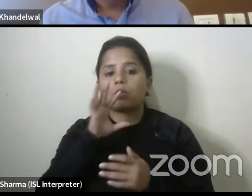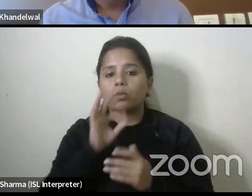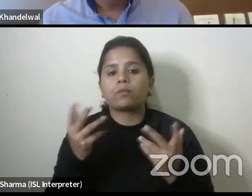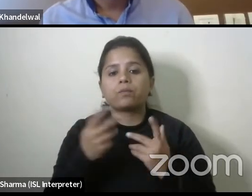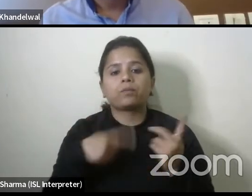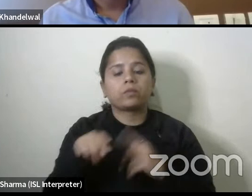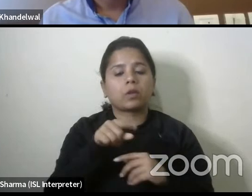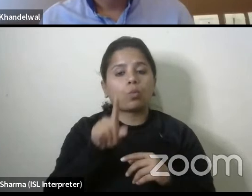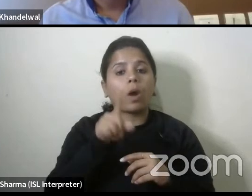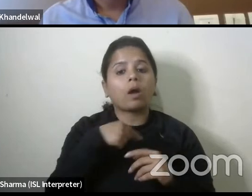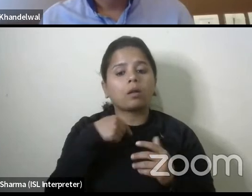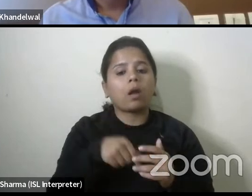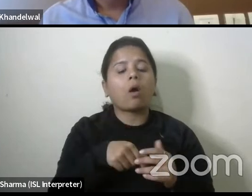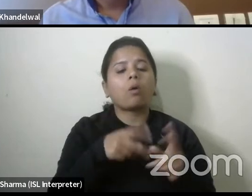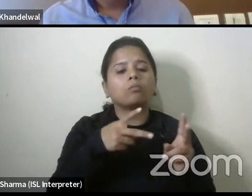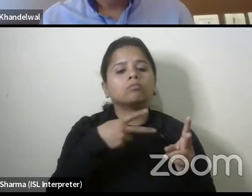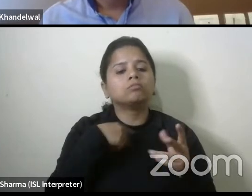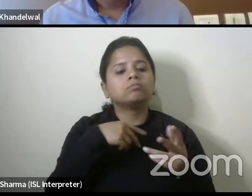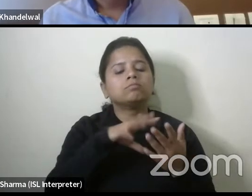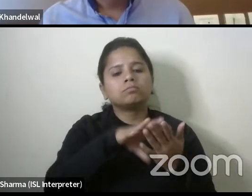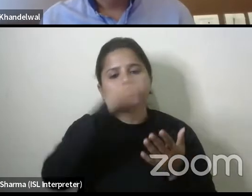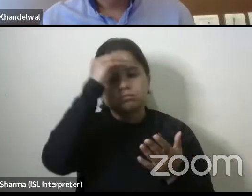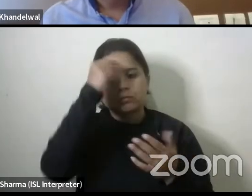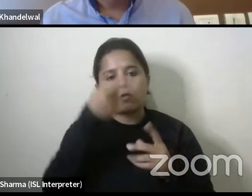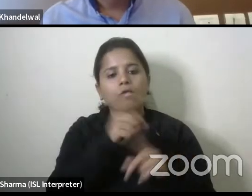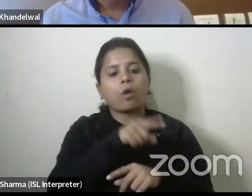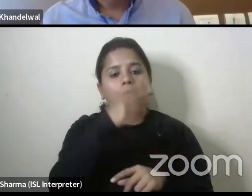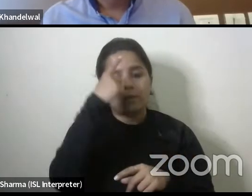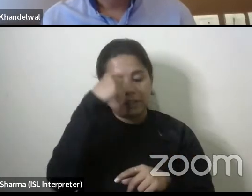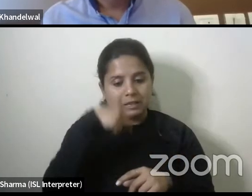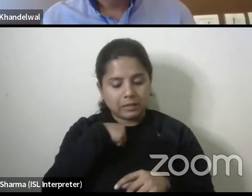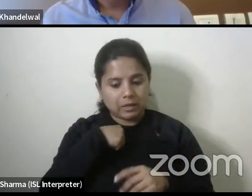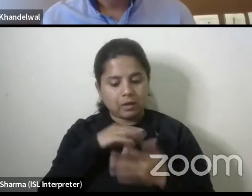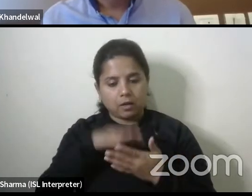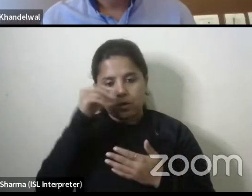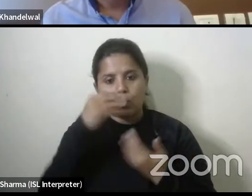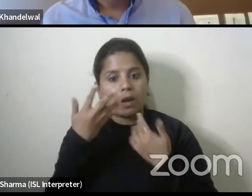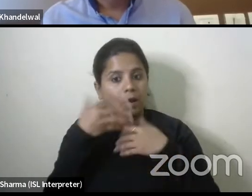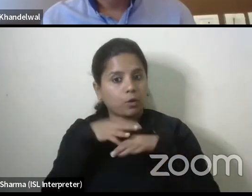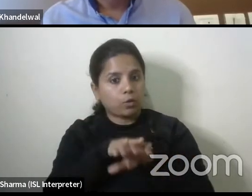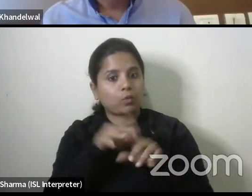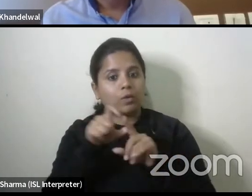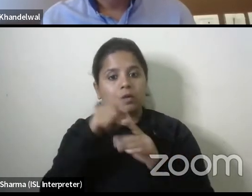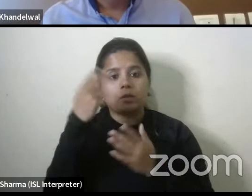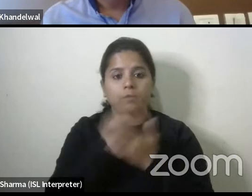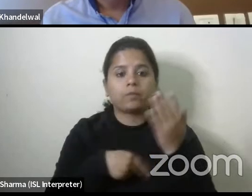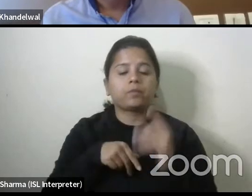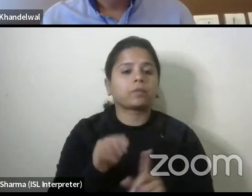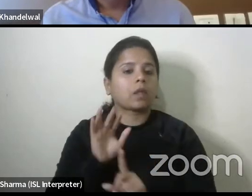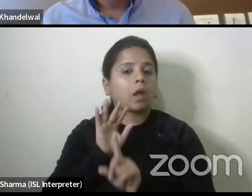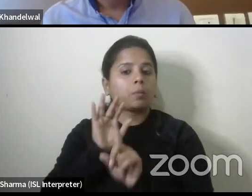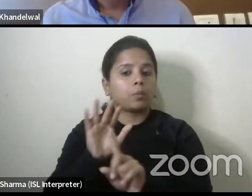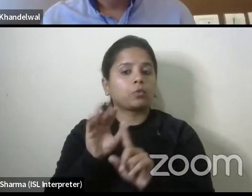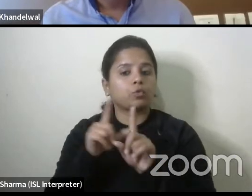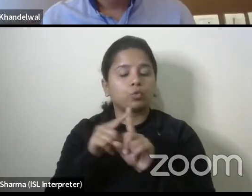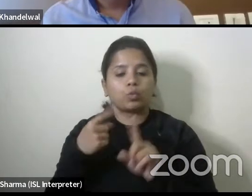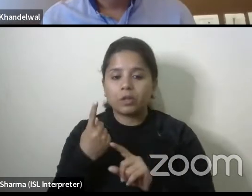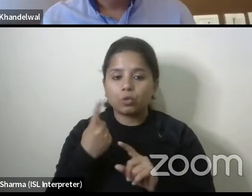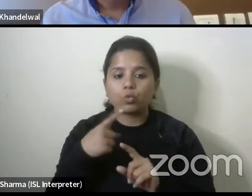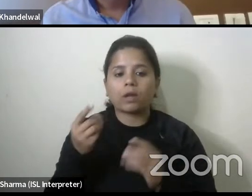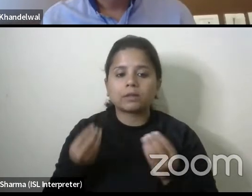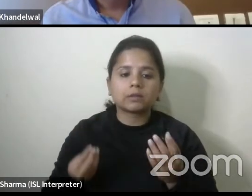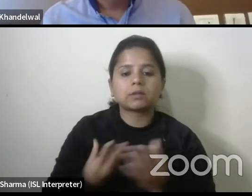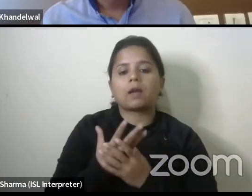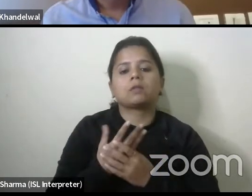to take away i would say from what you shared for me was that inclusive inclusive design approach should be taken right at the beginning